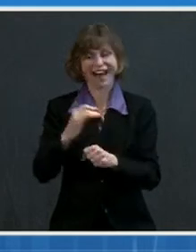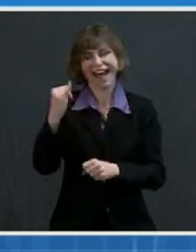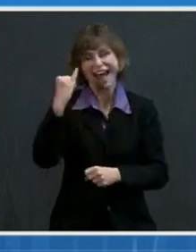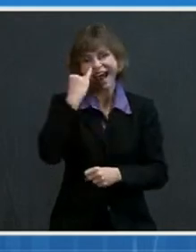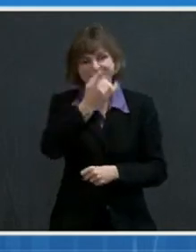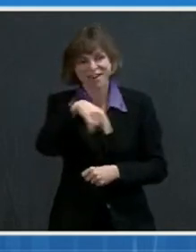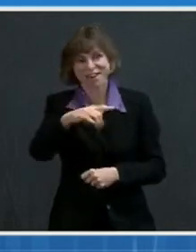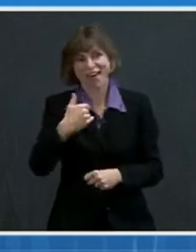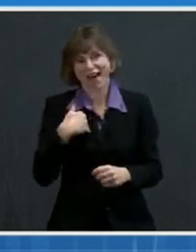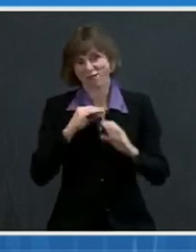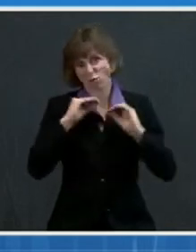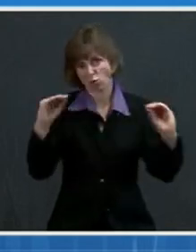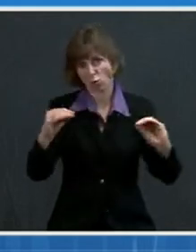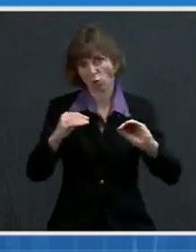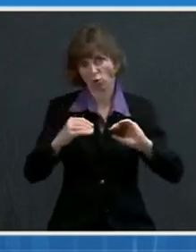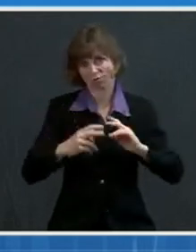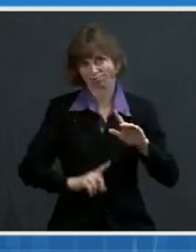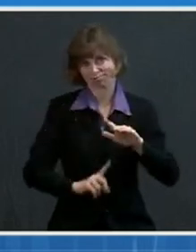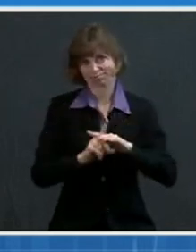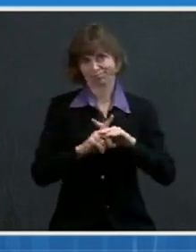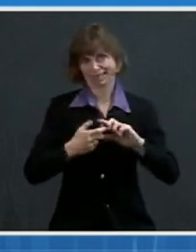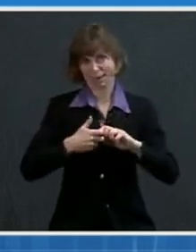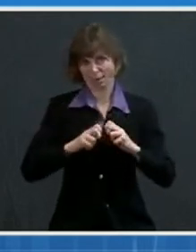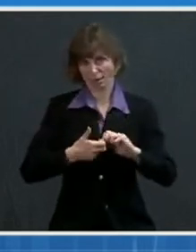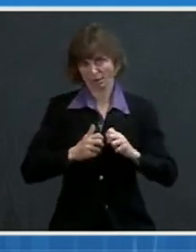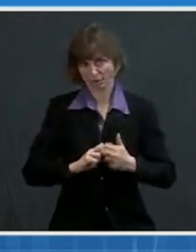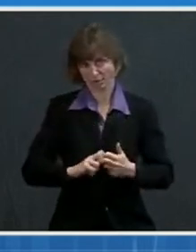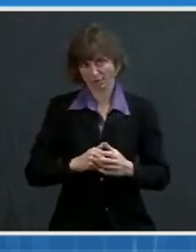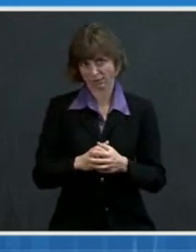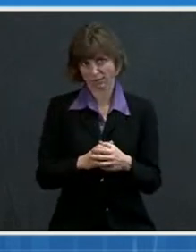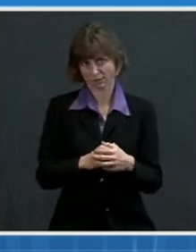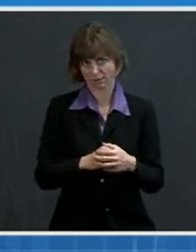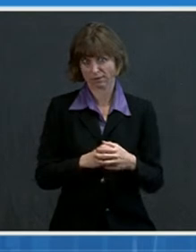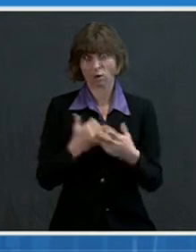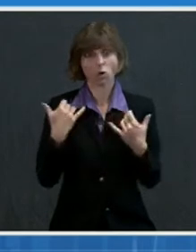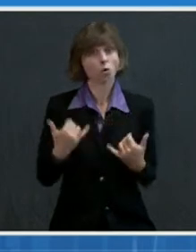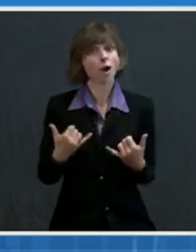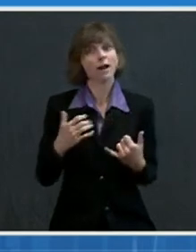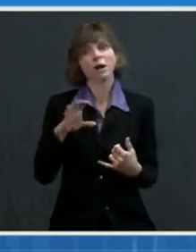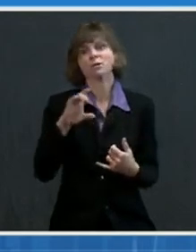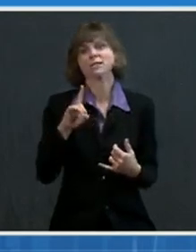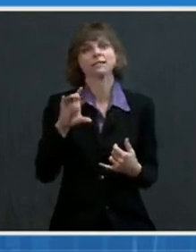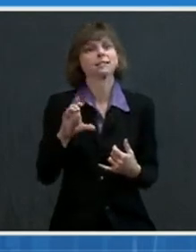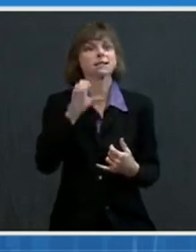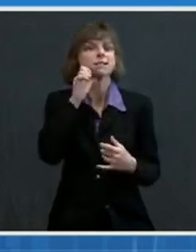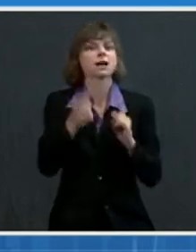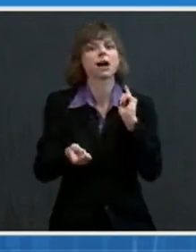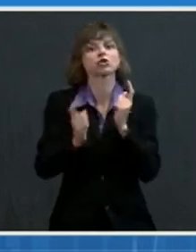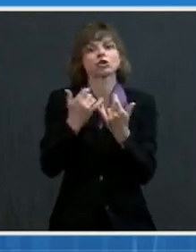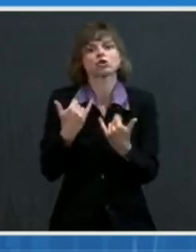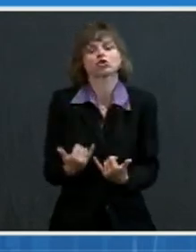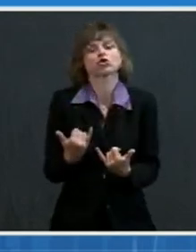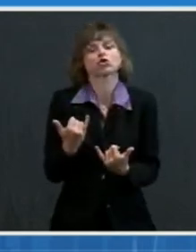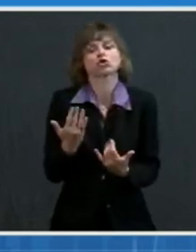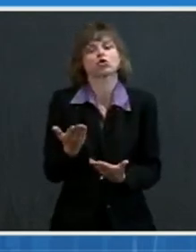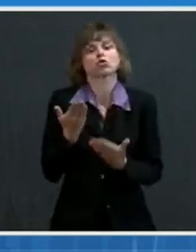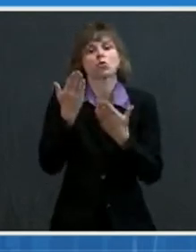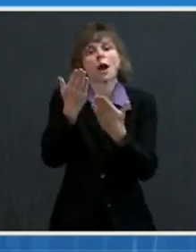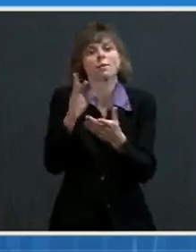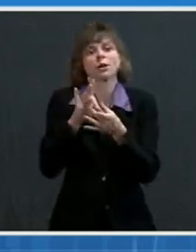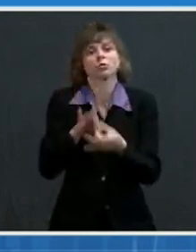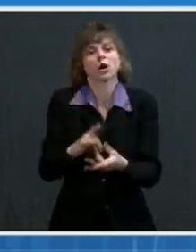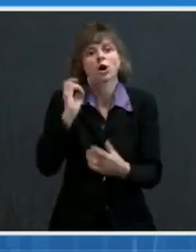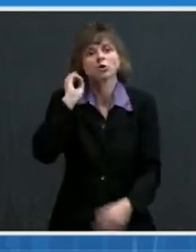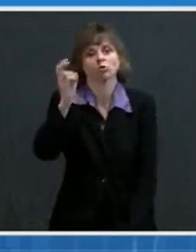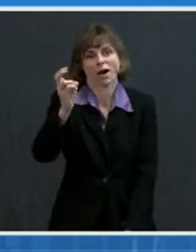are asymptomatic. At this time, the CDC is not adjusting current guidance on travel. We